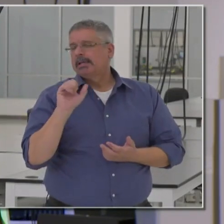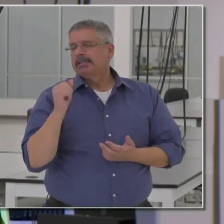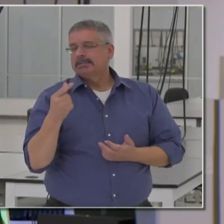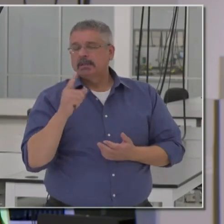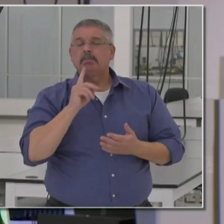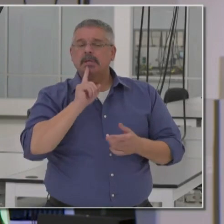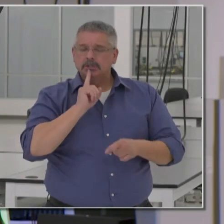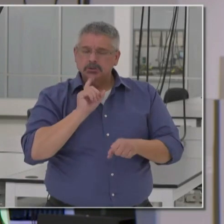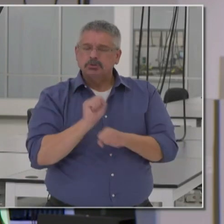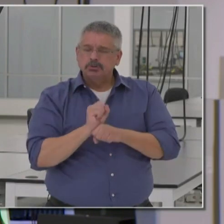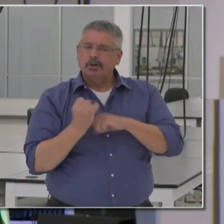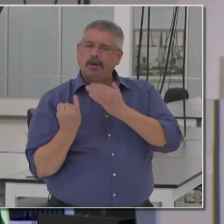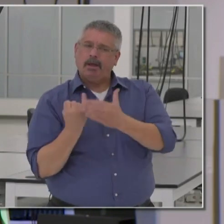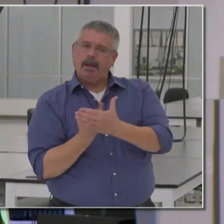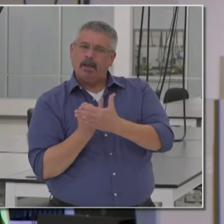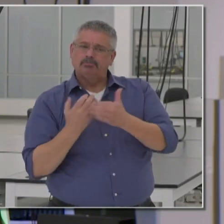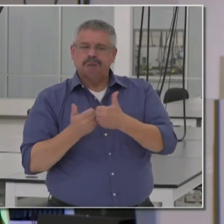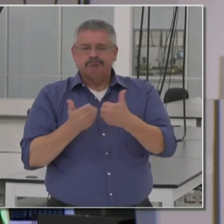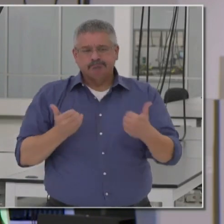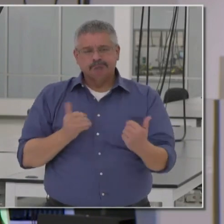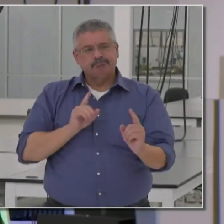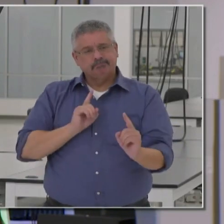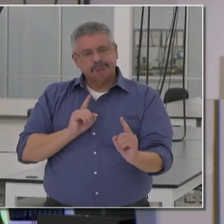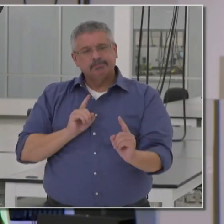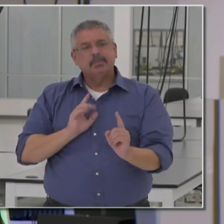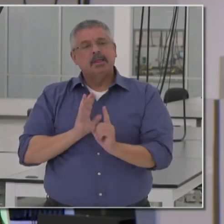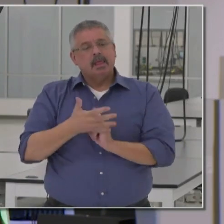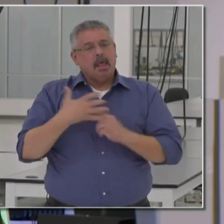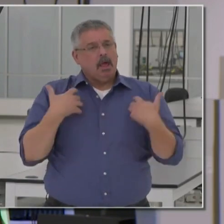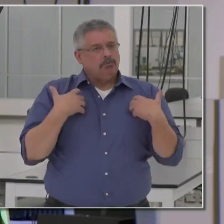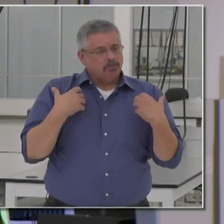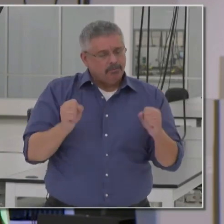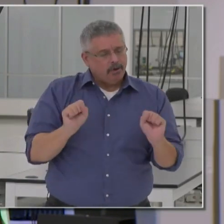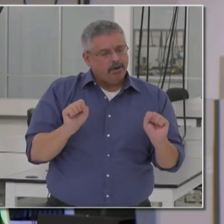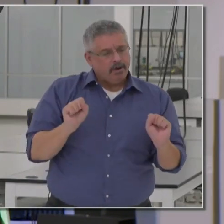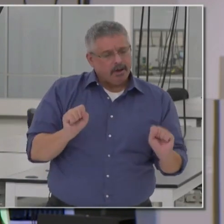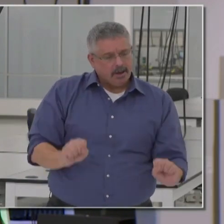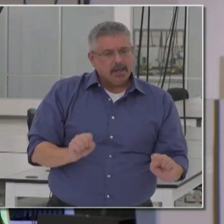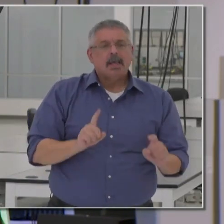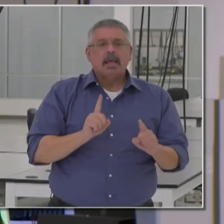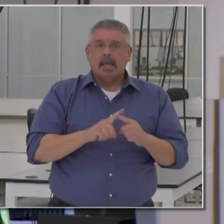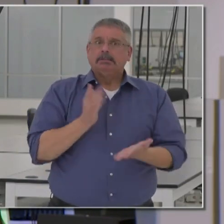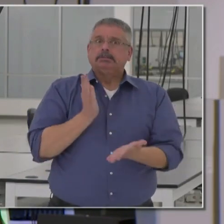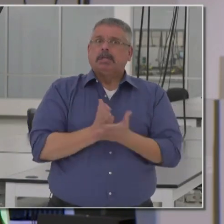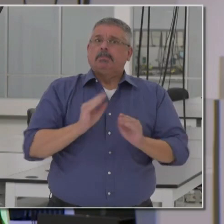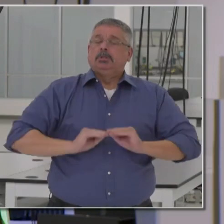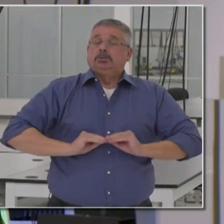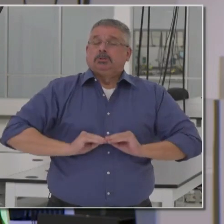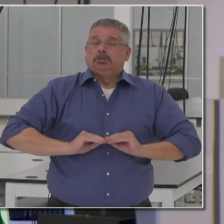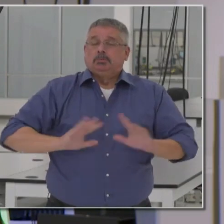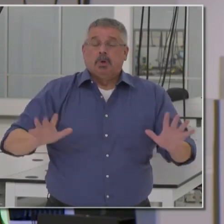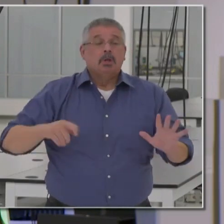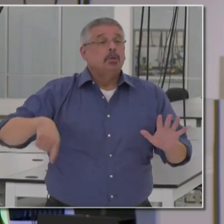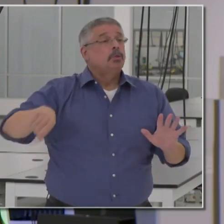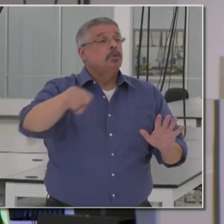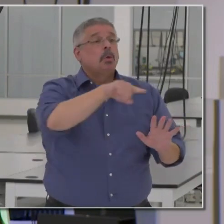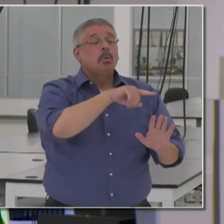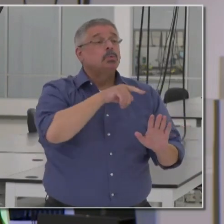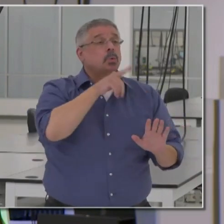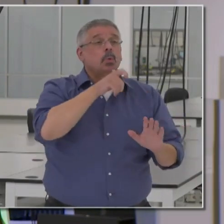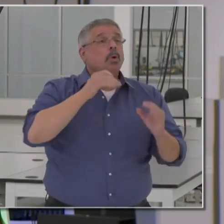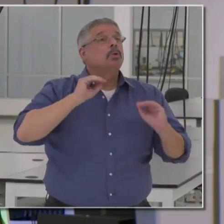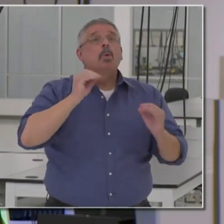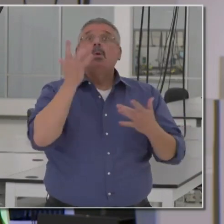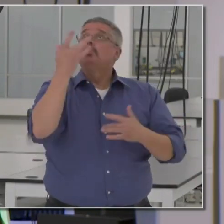isolating and quarantine individuals so they can recover and we can mitigate the spread for asymptomatic, pre-symptomatic